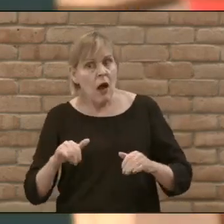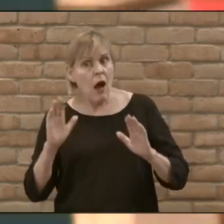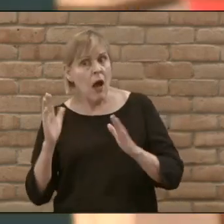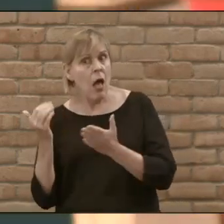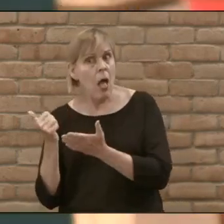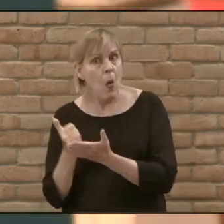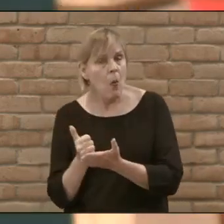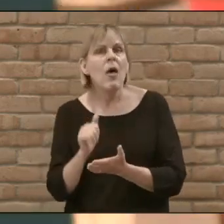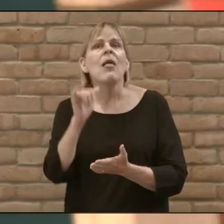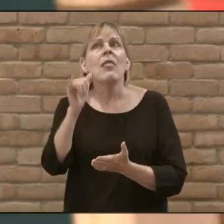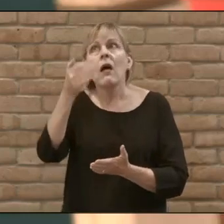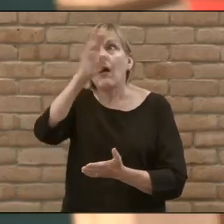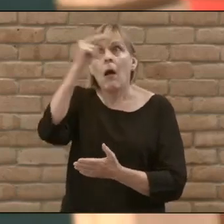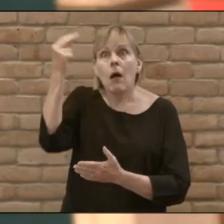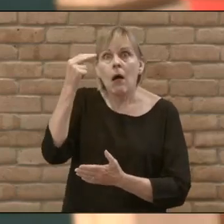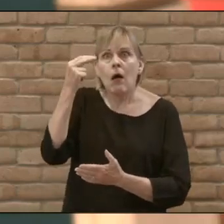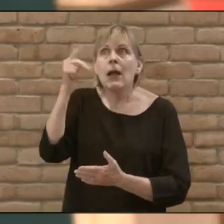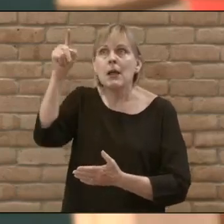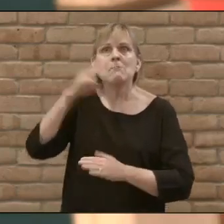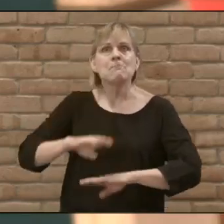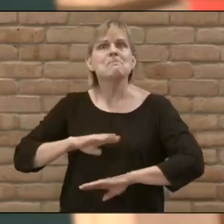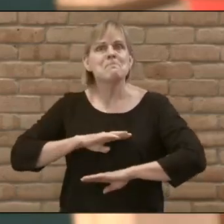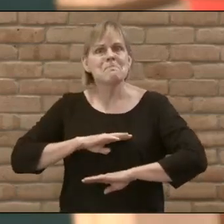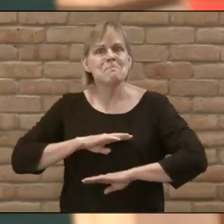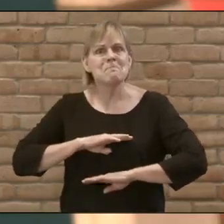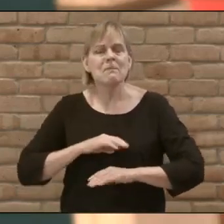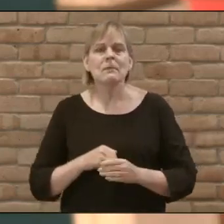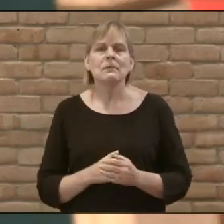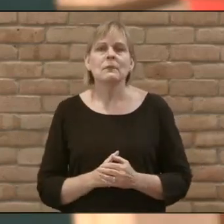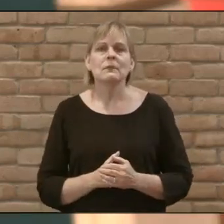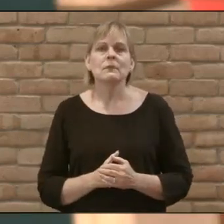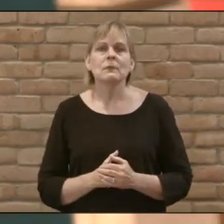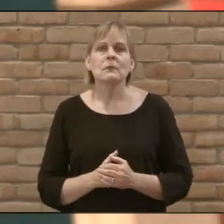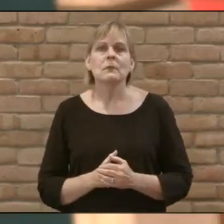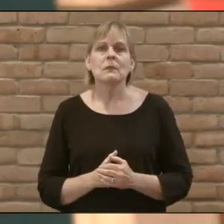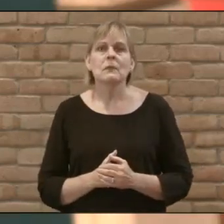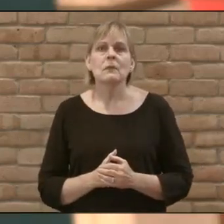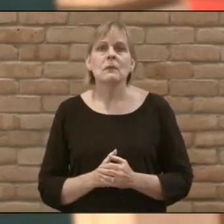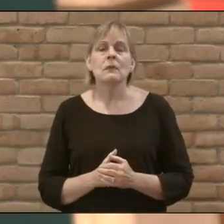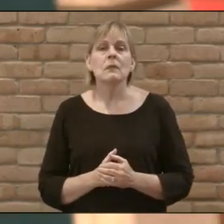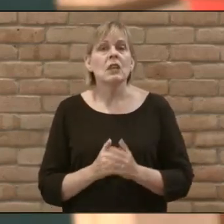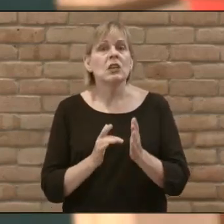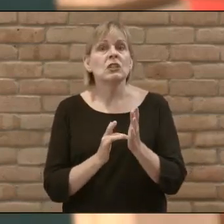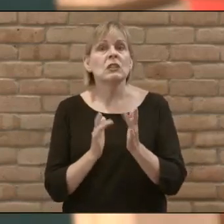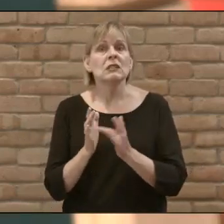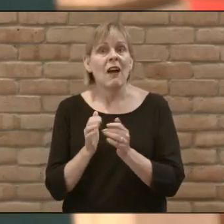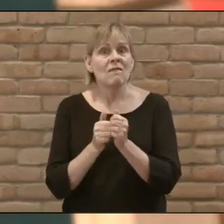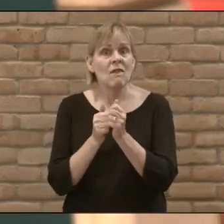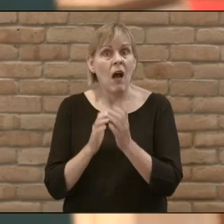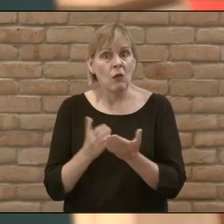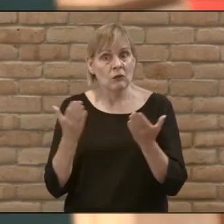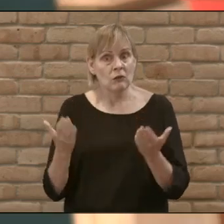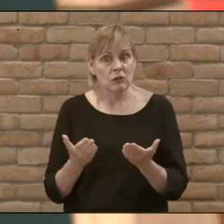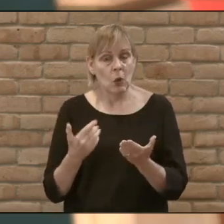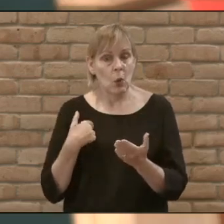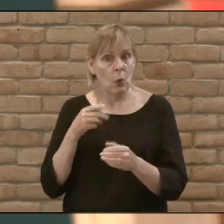that please God And what a joy it is to be part of a group of Jesus followers At Woodbury Lutheran That so often look